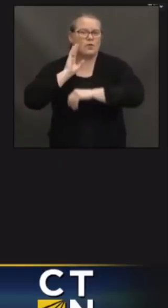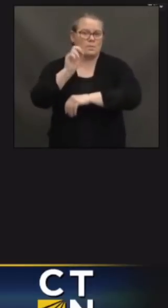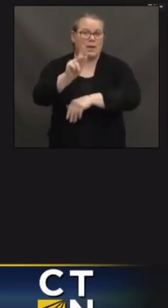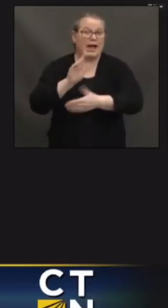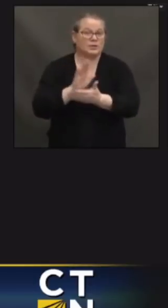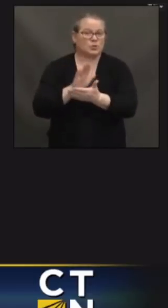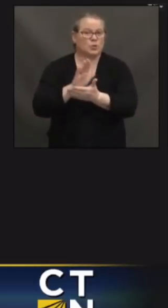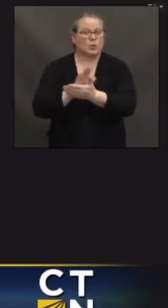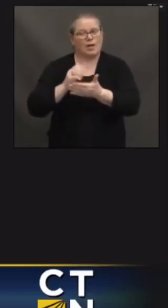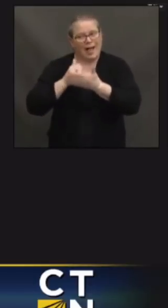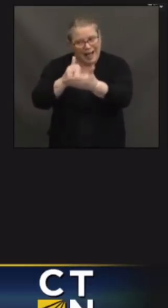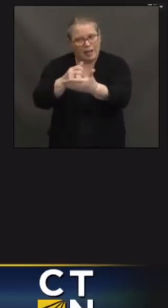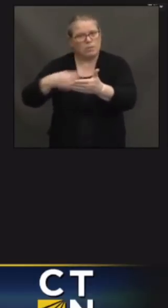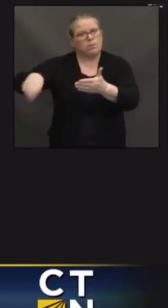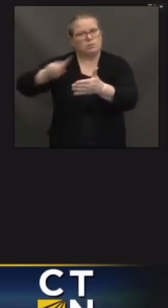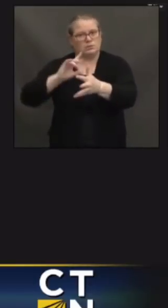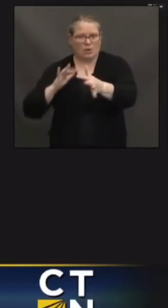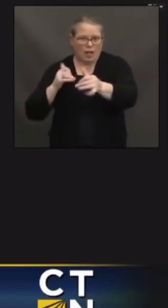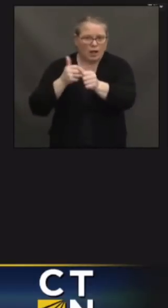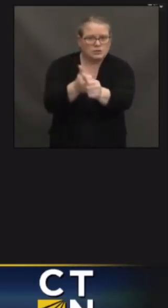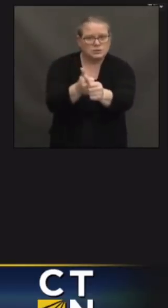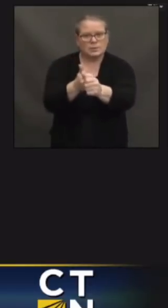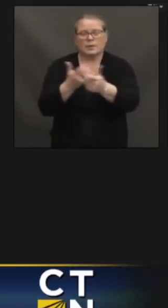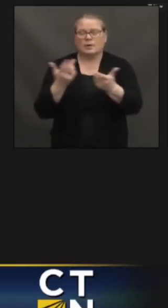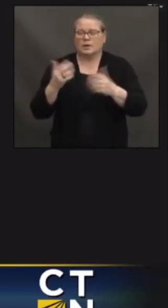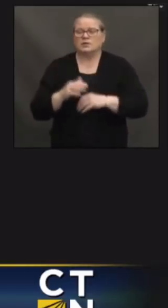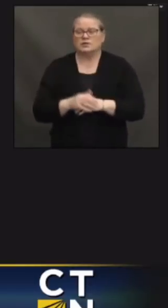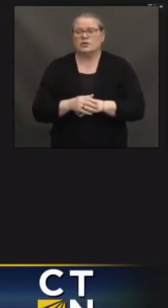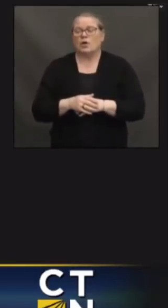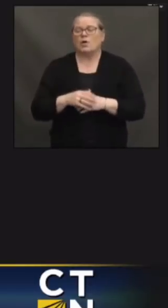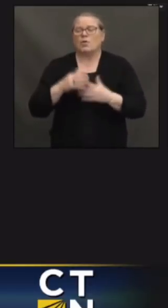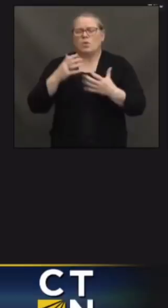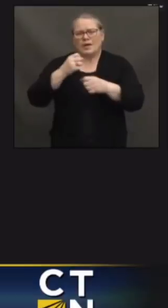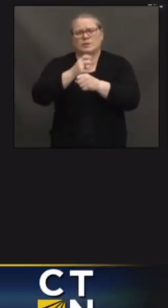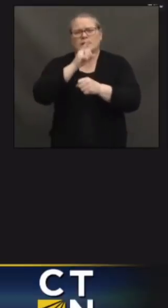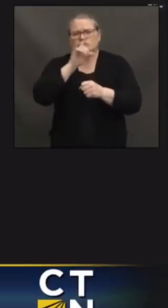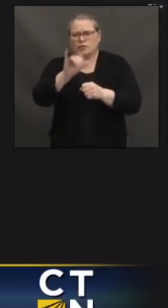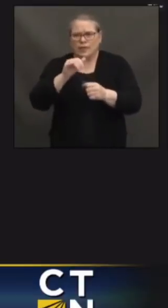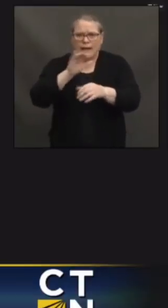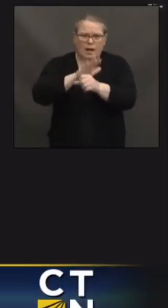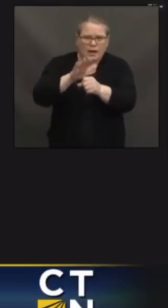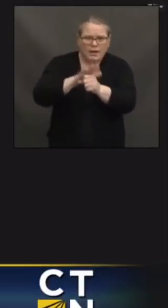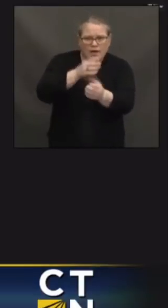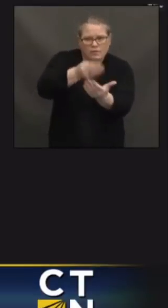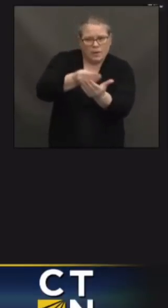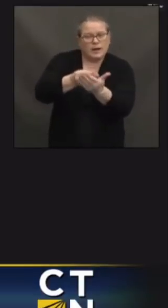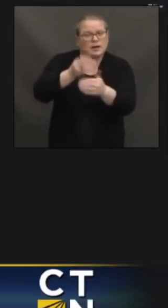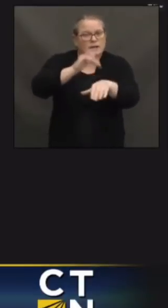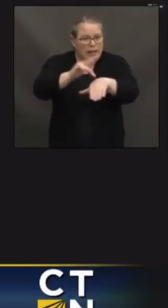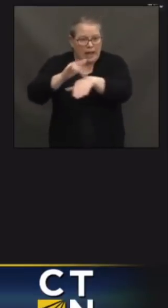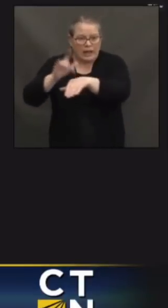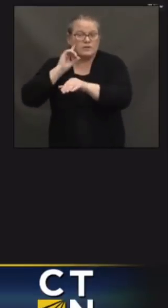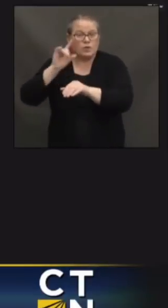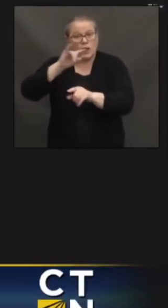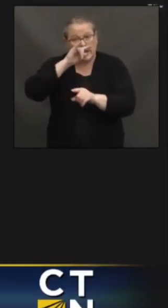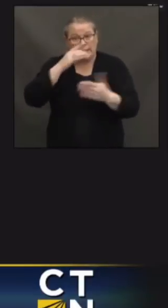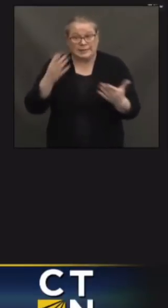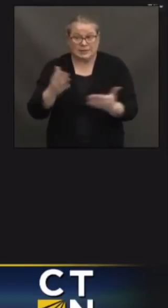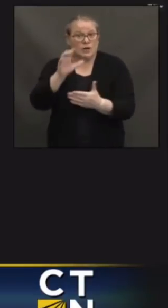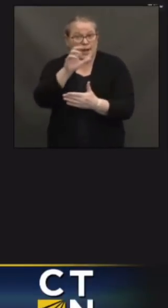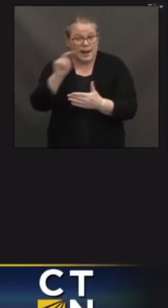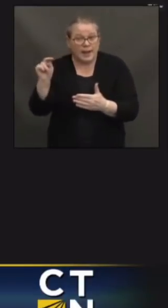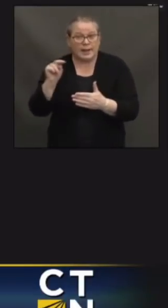the governor and others to make sure that we expand out the number of affordable summer programming slots for kids in Connecticut.